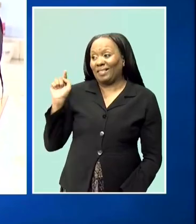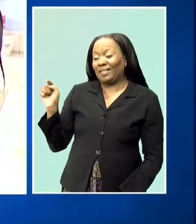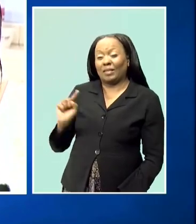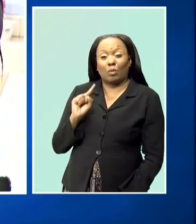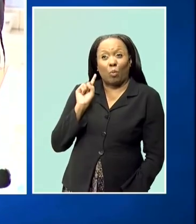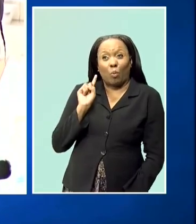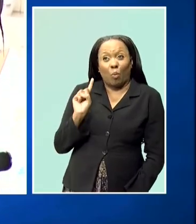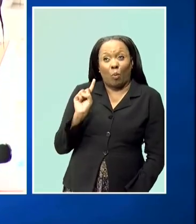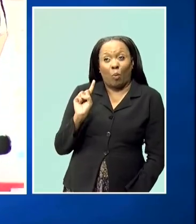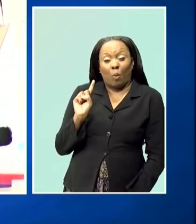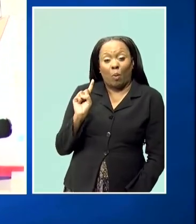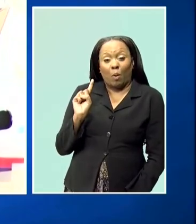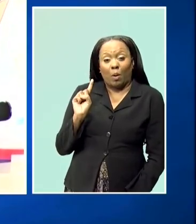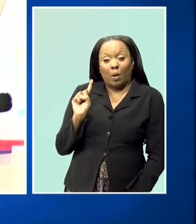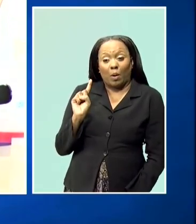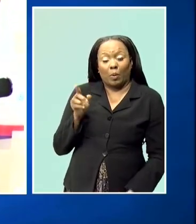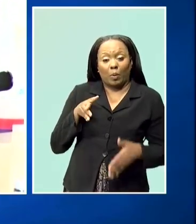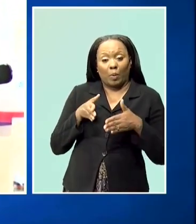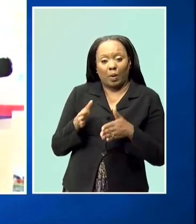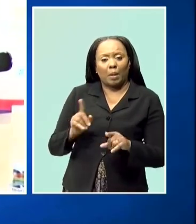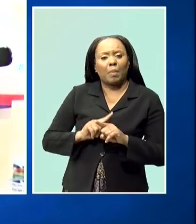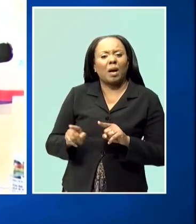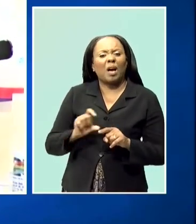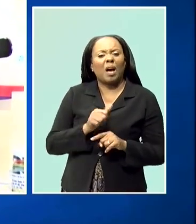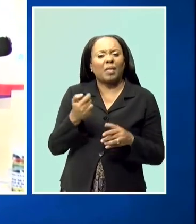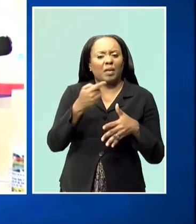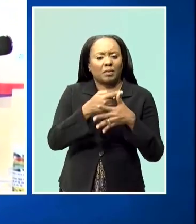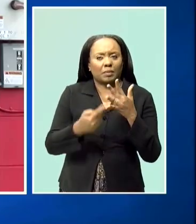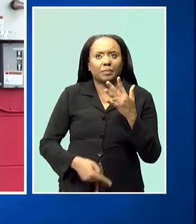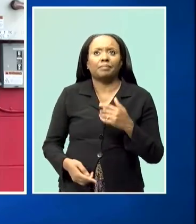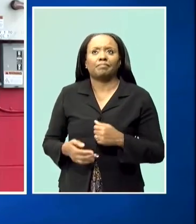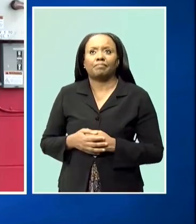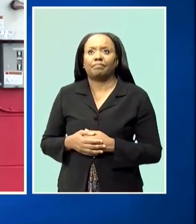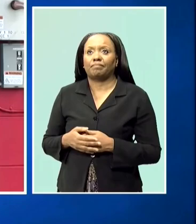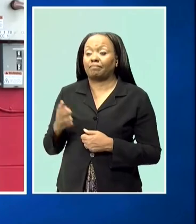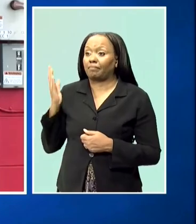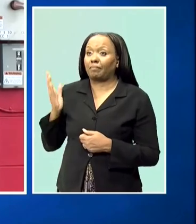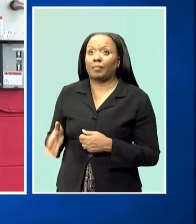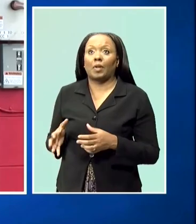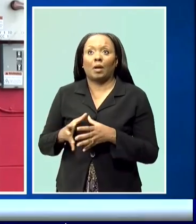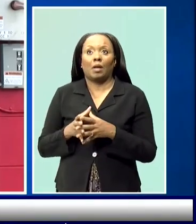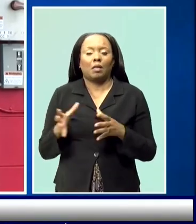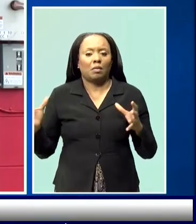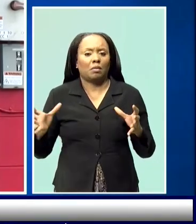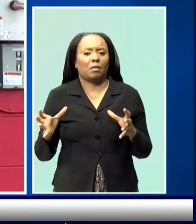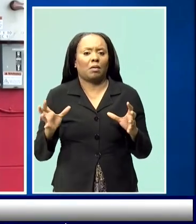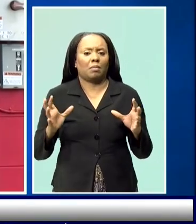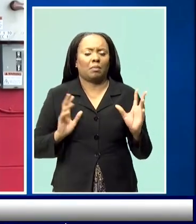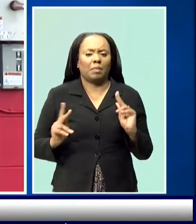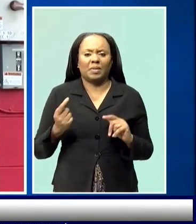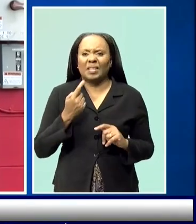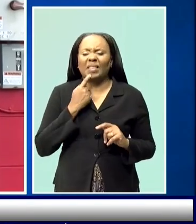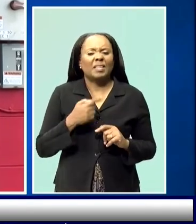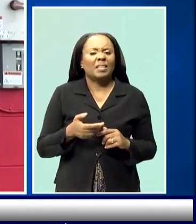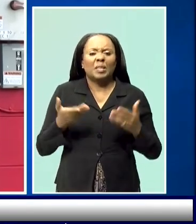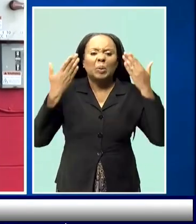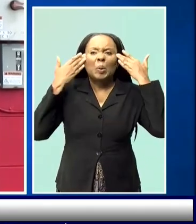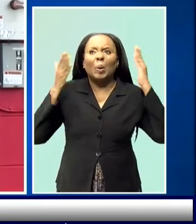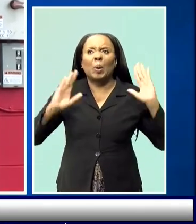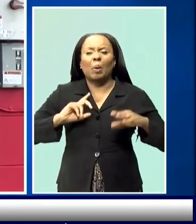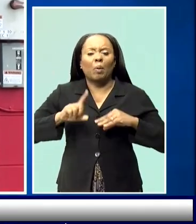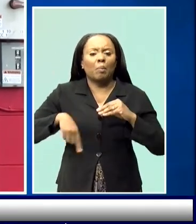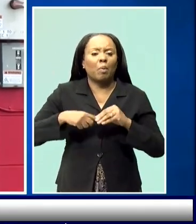spearheaded by the ministry. Too many times people will say they do not know anything about public service programs generally